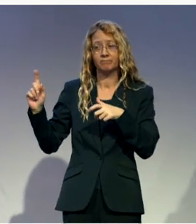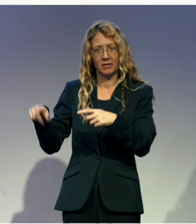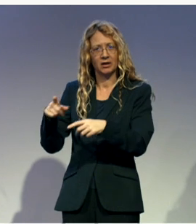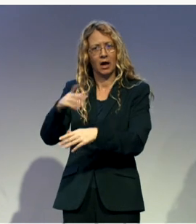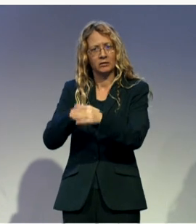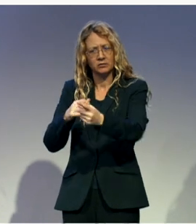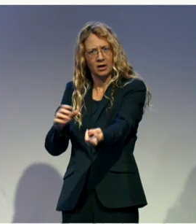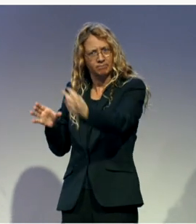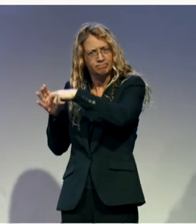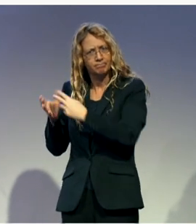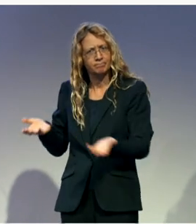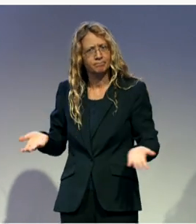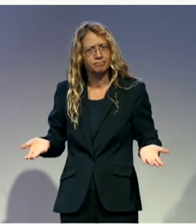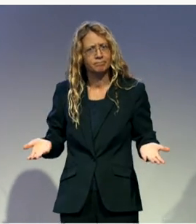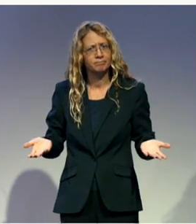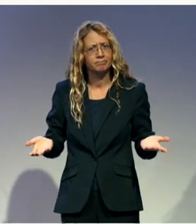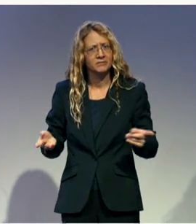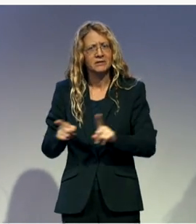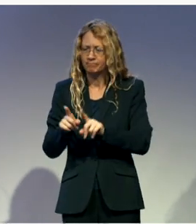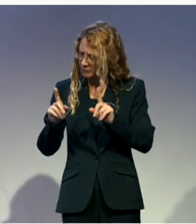through the accessible voting system.